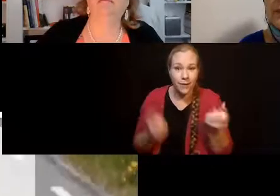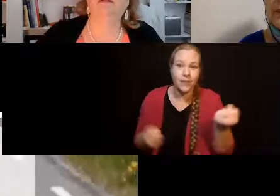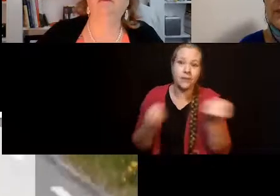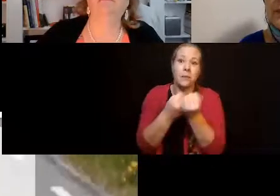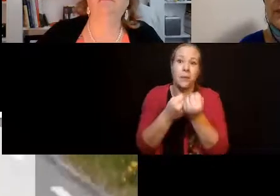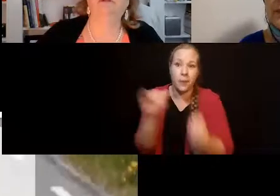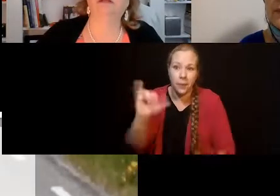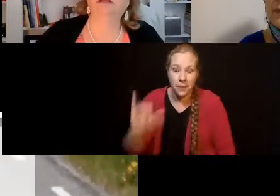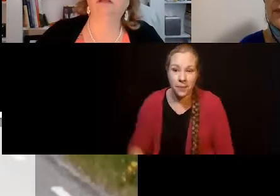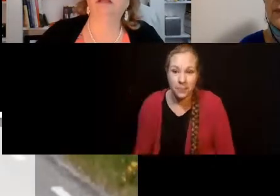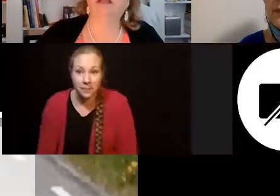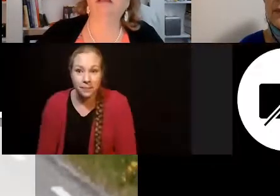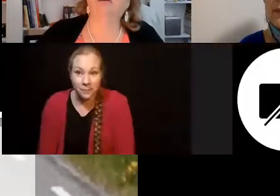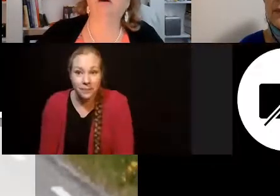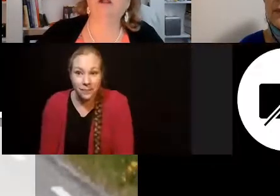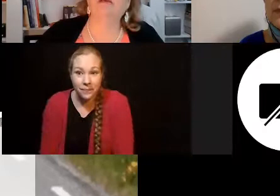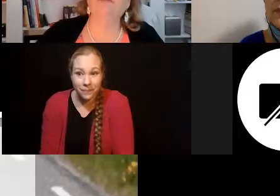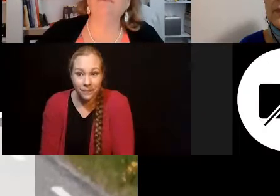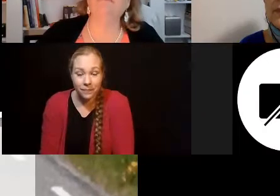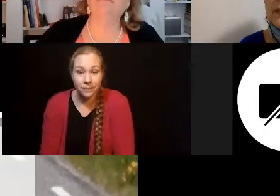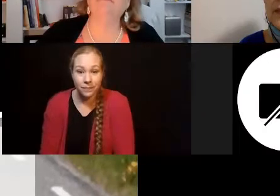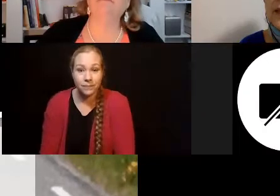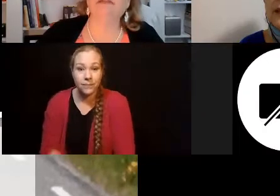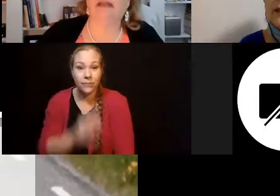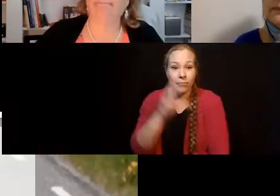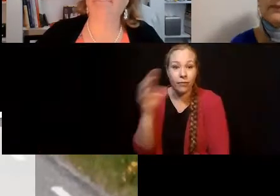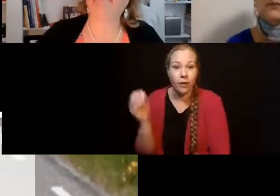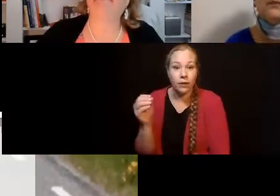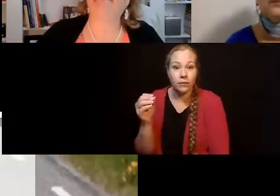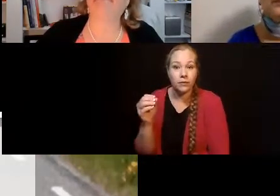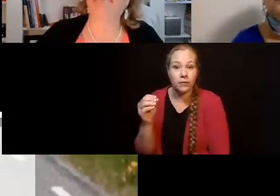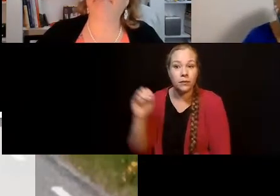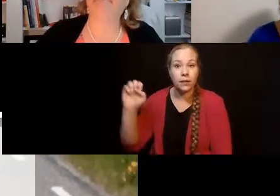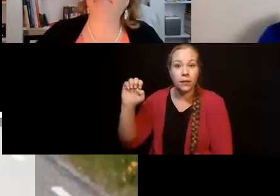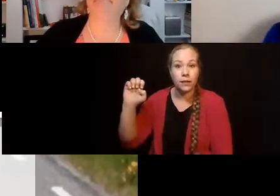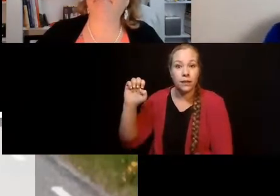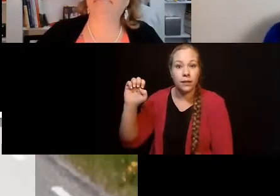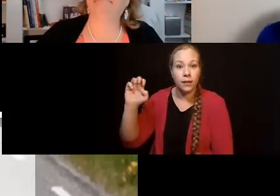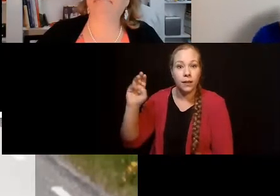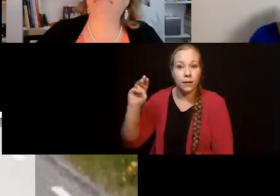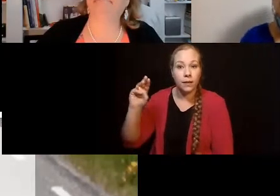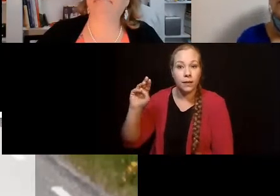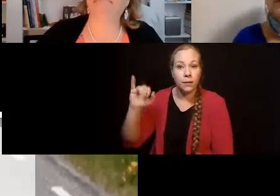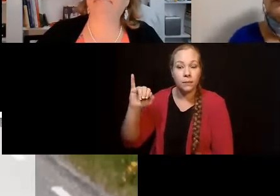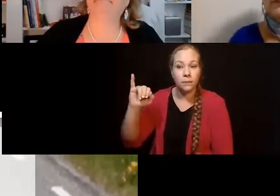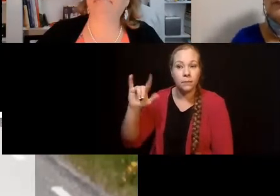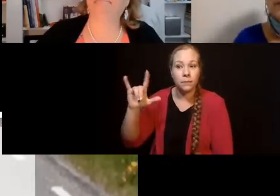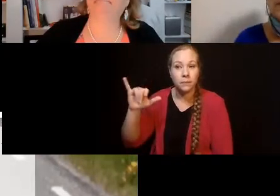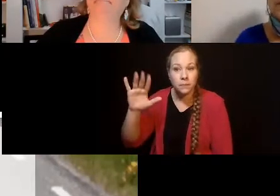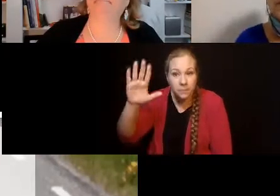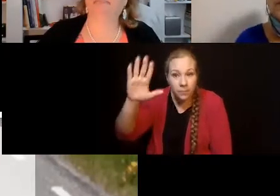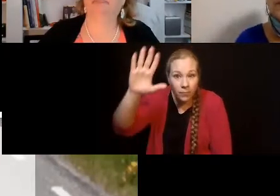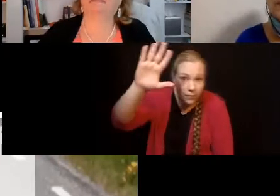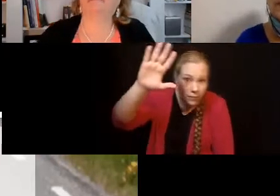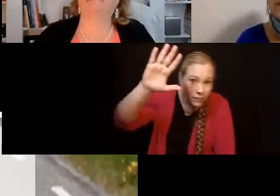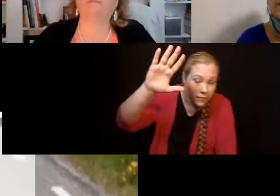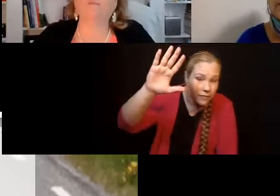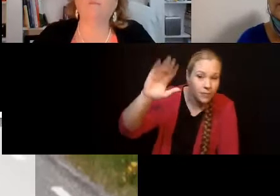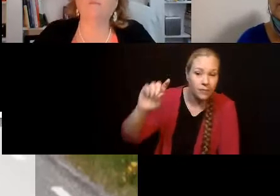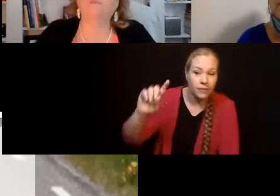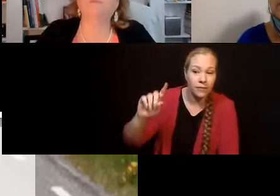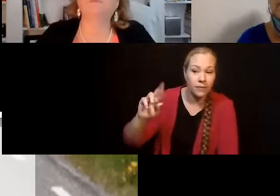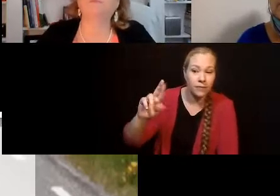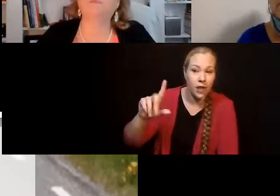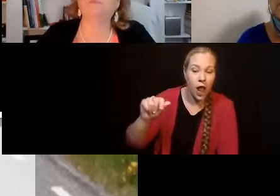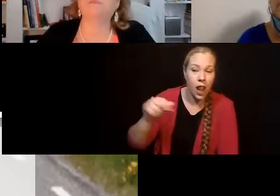There we go. And all of those... start that? Yeah. Sorry to interrupt. I'm wondering, because you're about to go